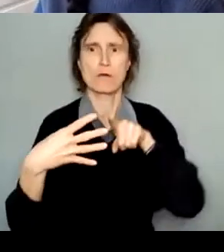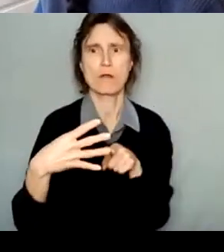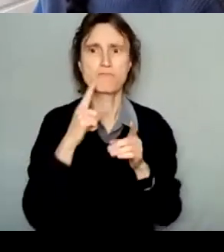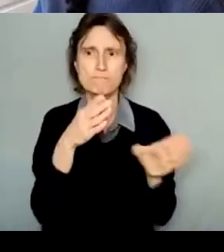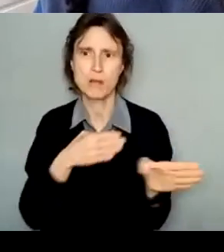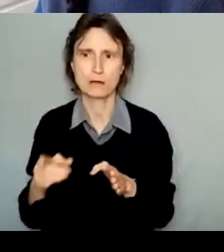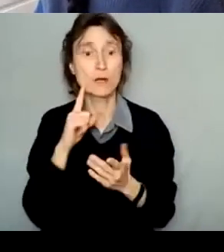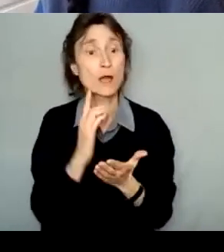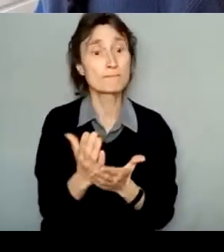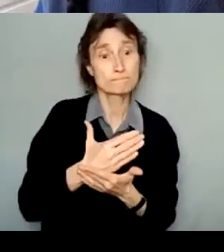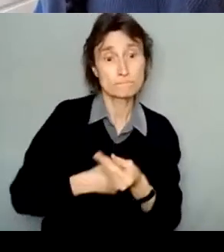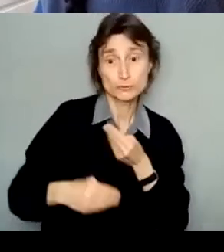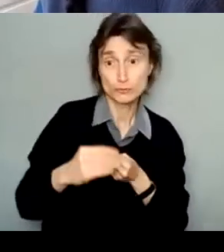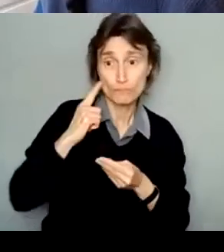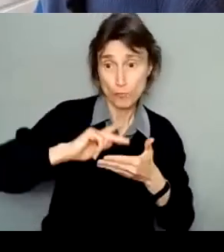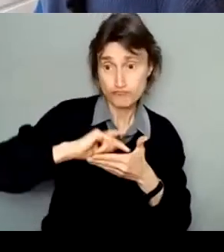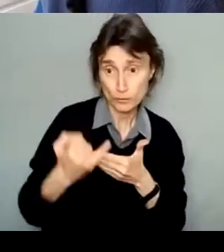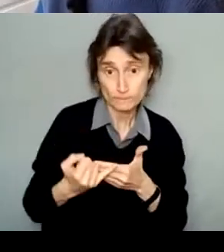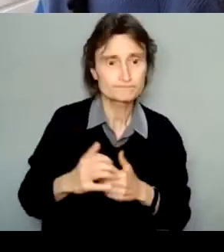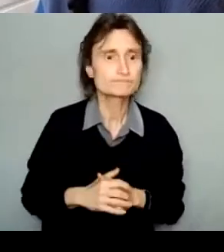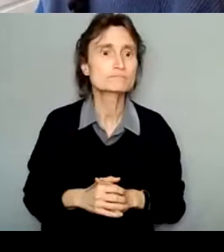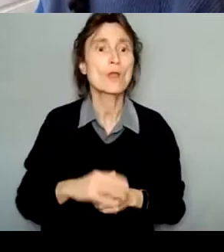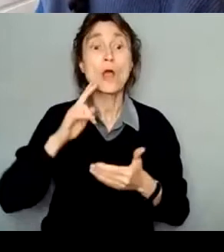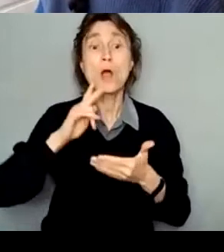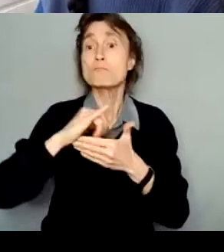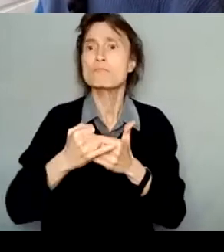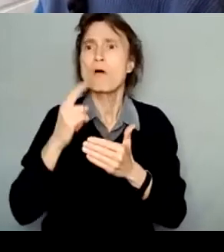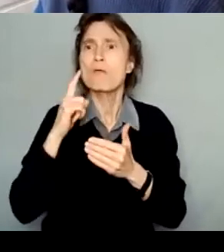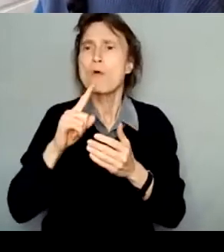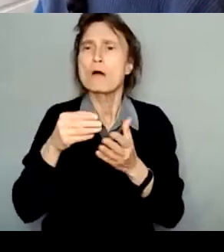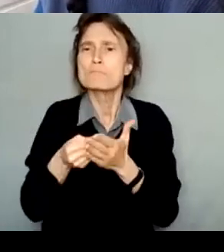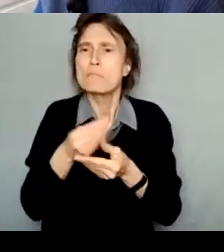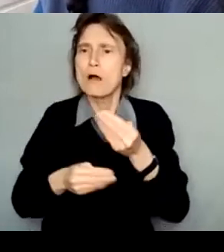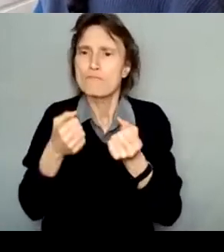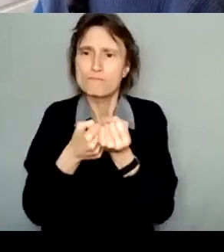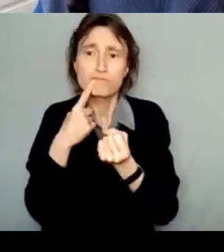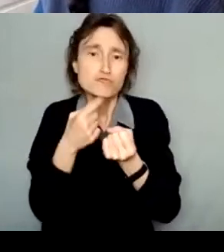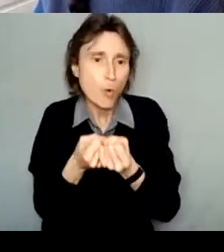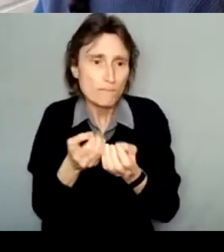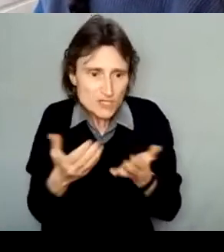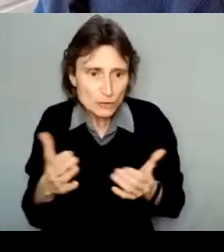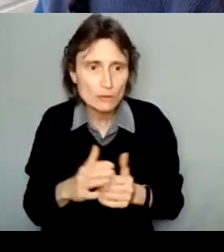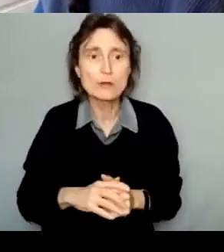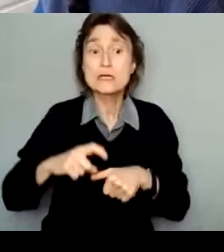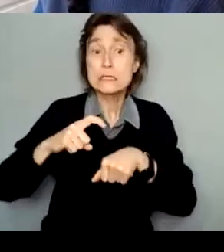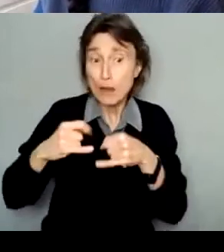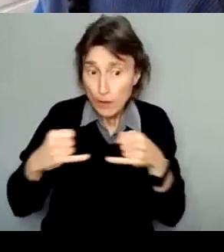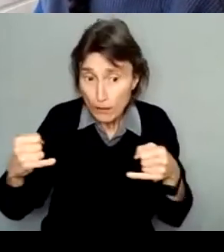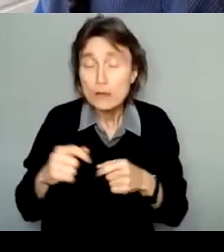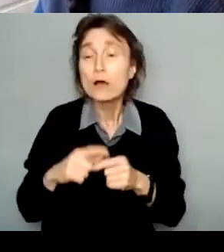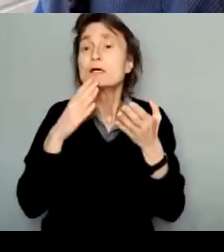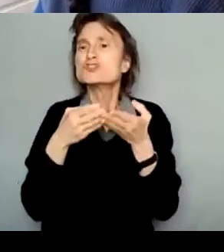materials, a timeline, and general support material. And I'll share more about each of these in the next sections.